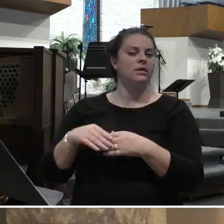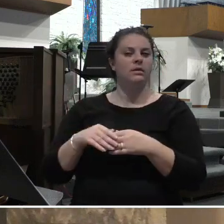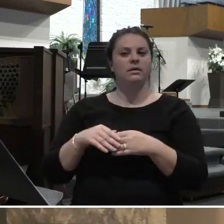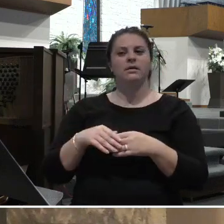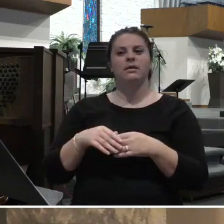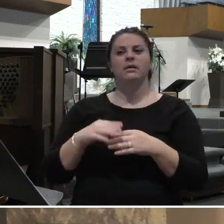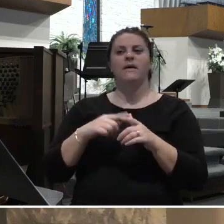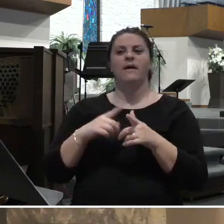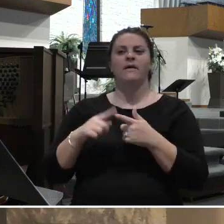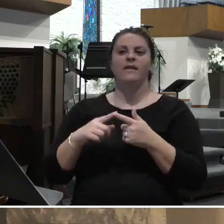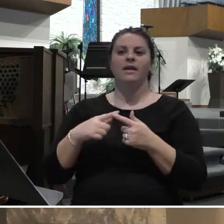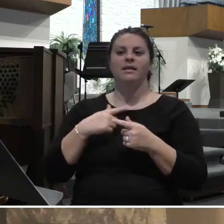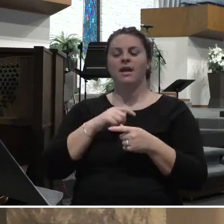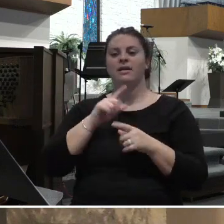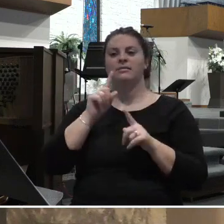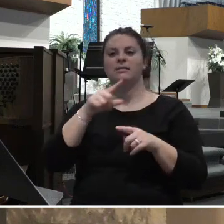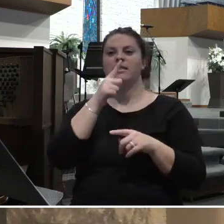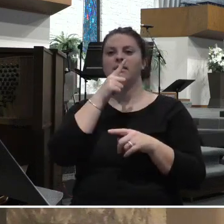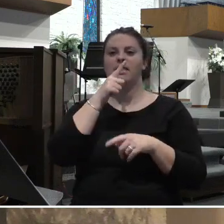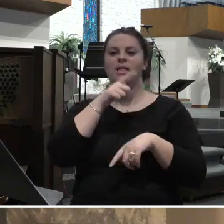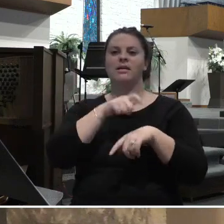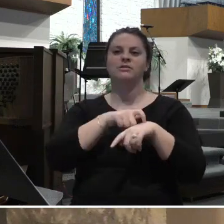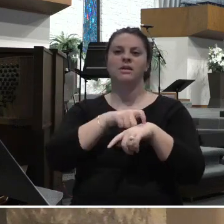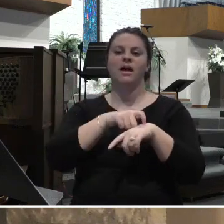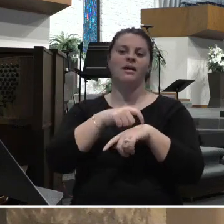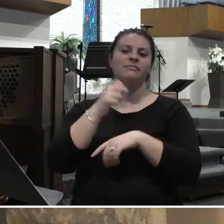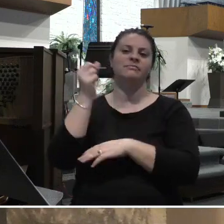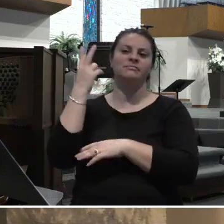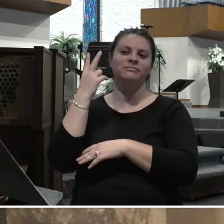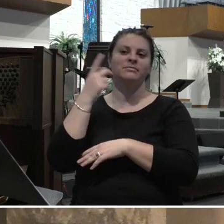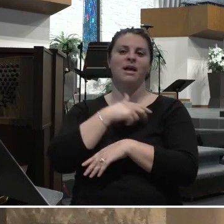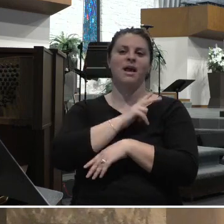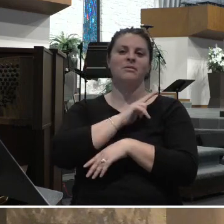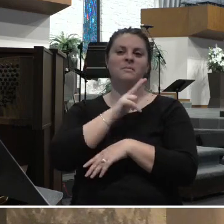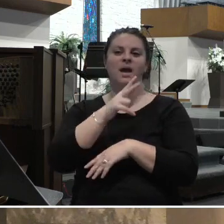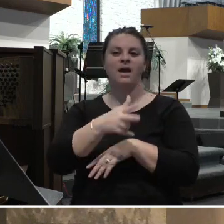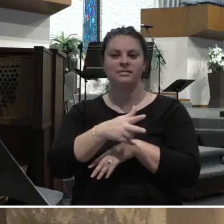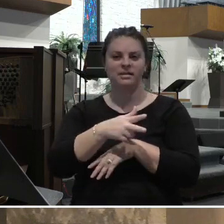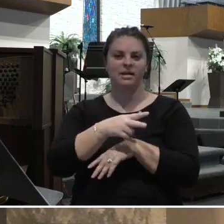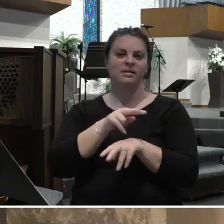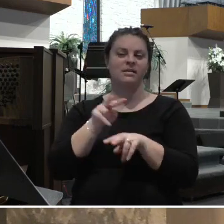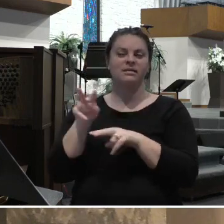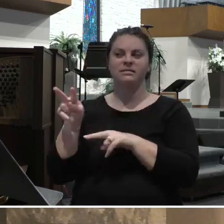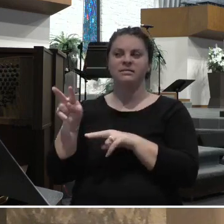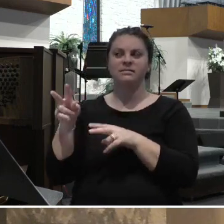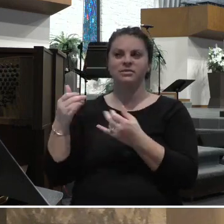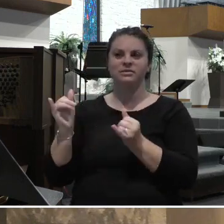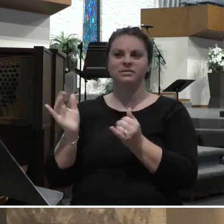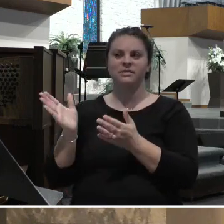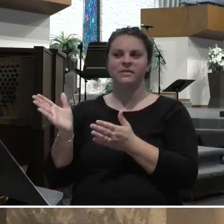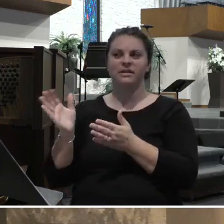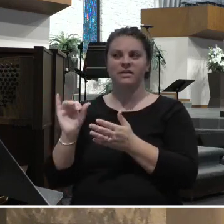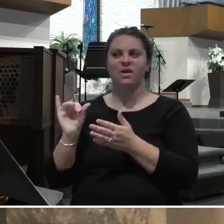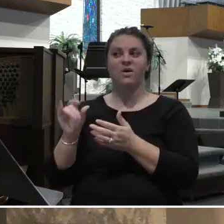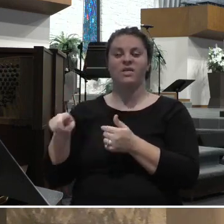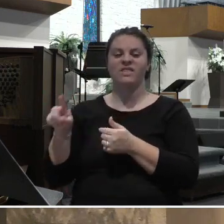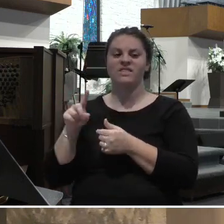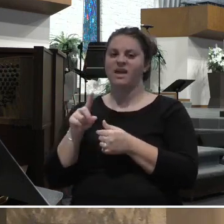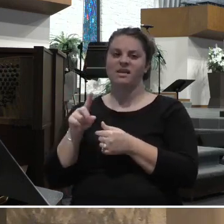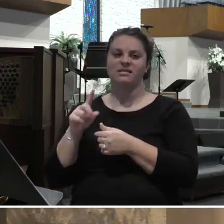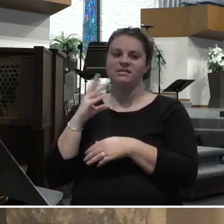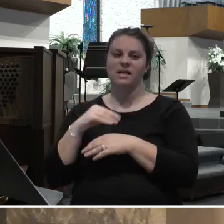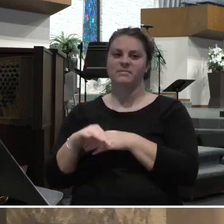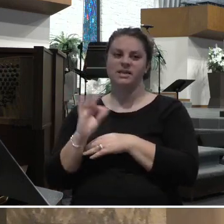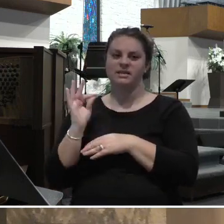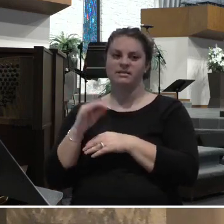this to a colleague of mine, and she said, you know, let's get to know them. It's really cold during the winters here in Atlanta, so why don't we go a couple days a week and just bring them